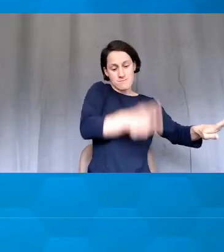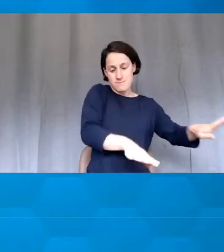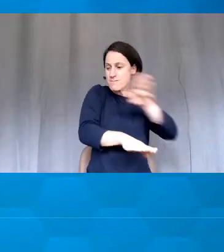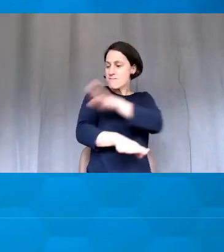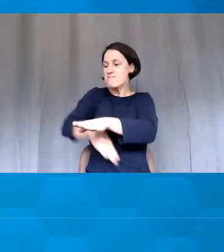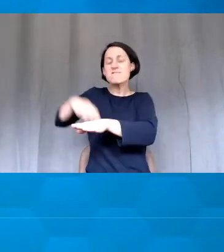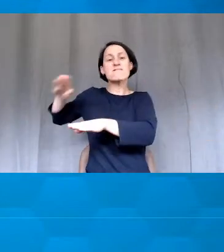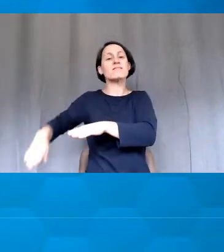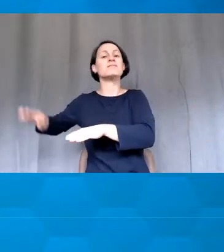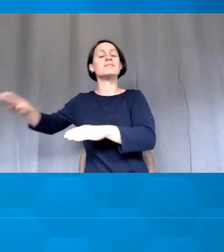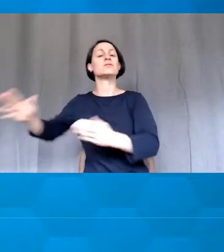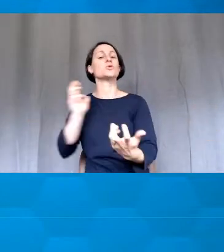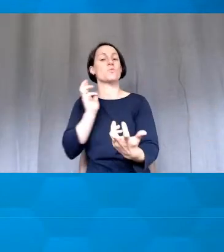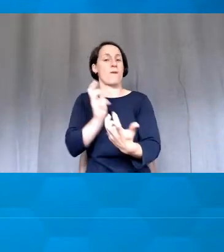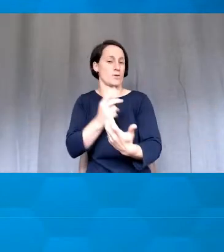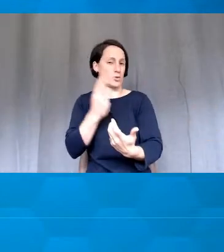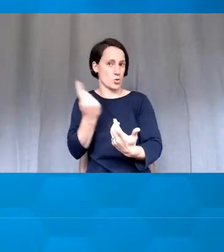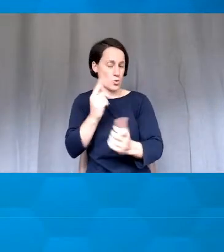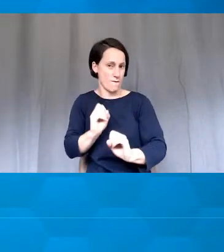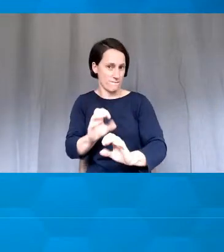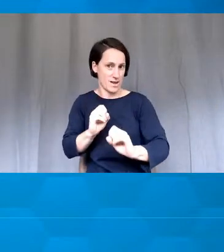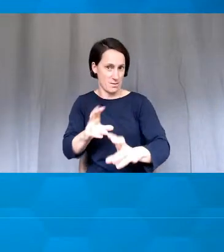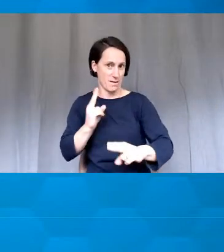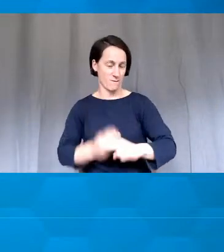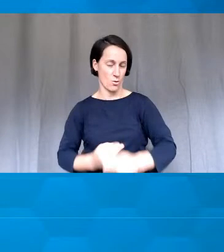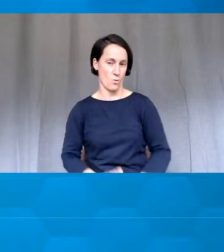of anonymous feedback that they've just provided.